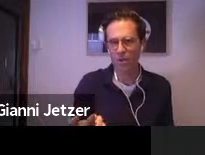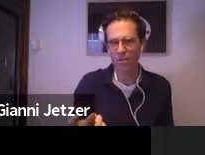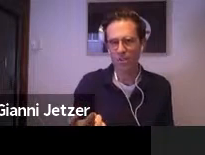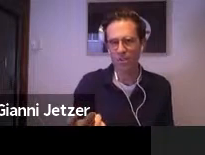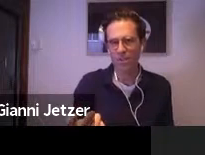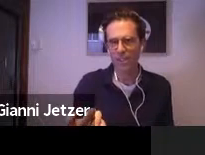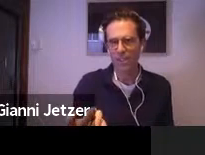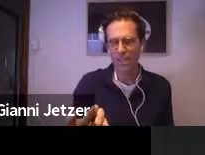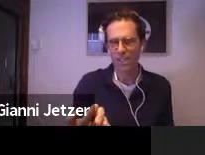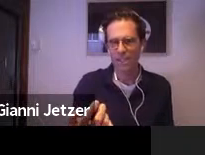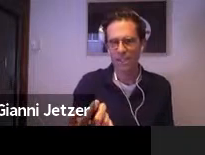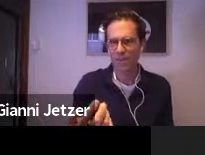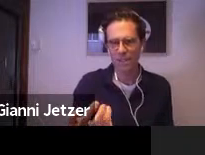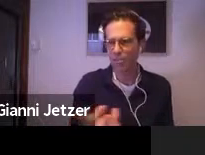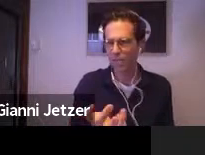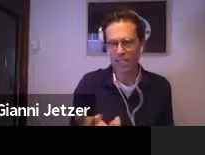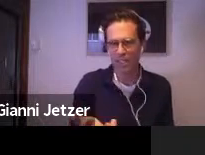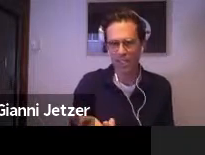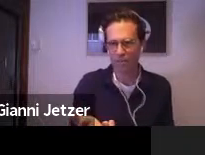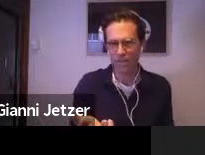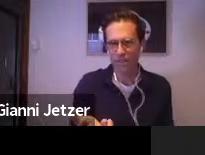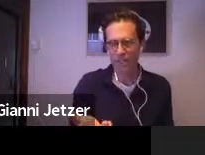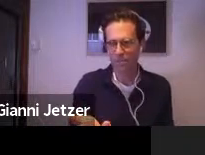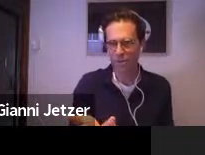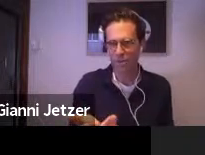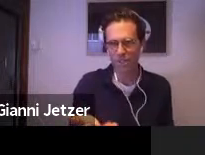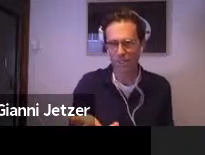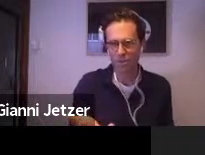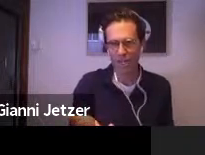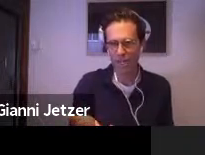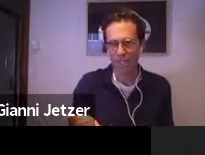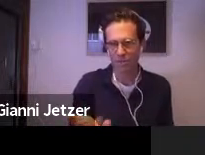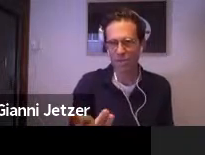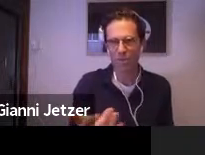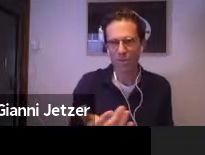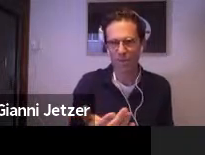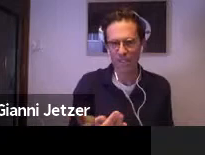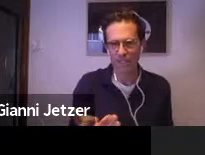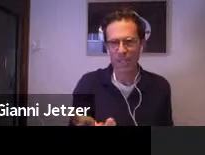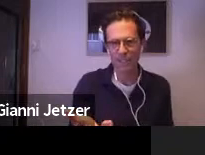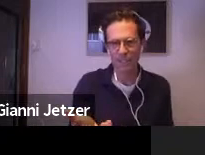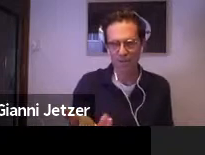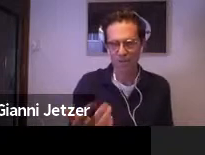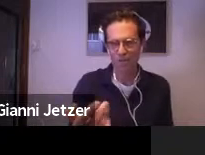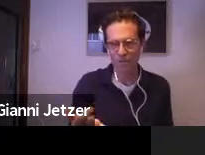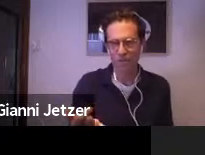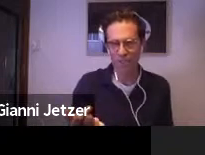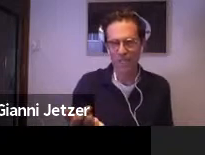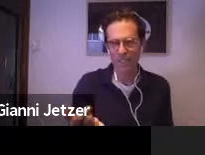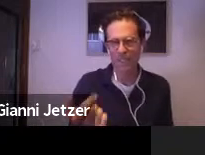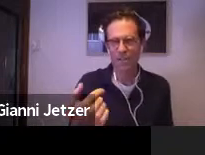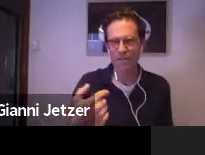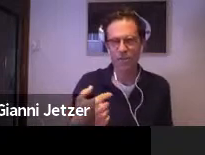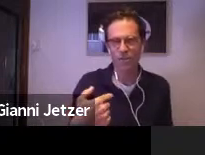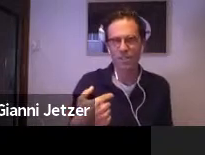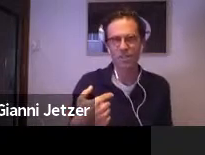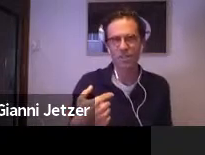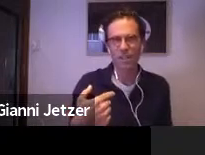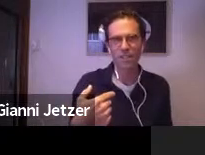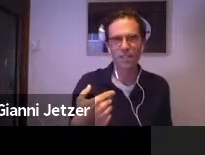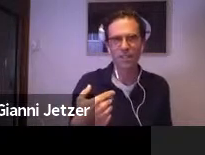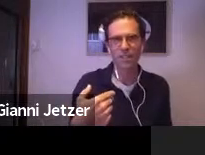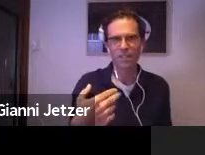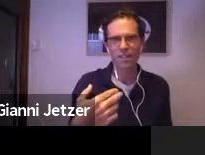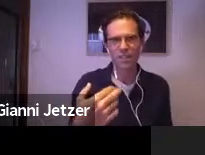way it's crafted, it's something completely different than what you see today, and what Ray-Ban stands for today, and then of course